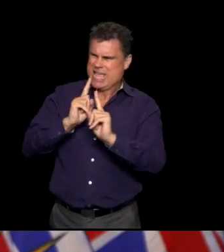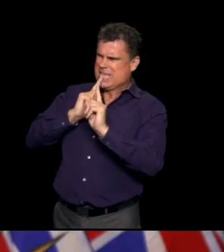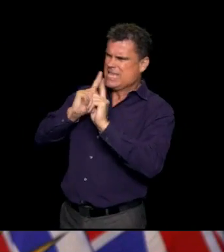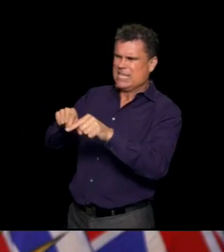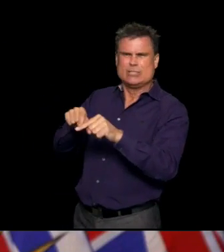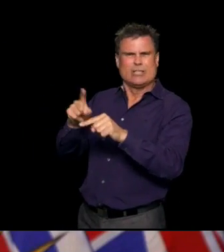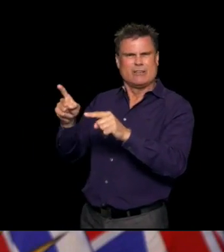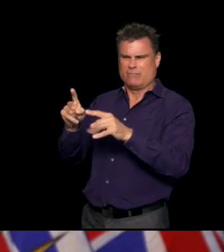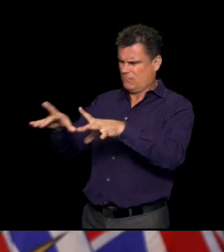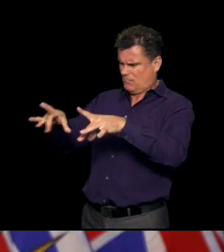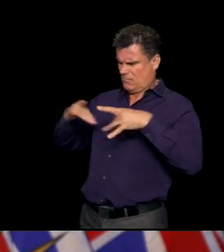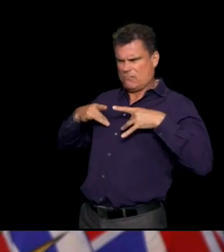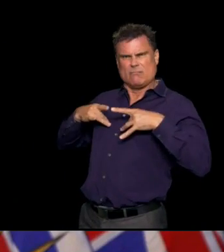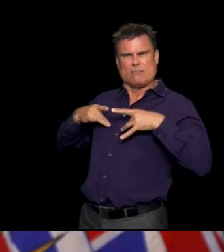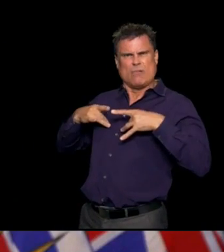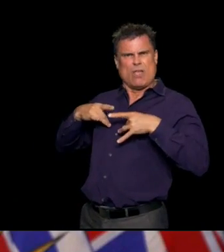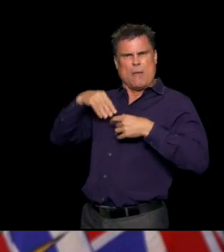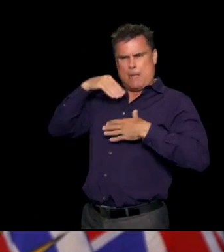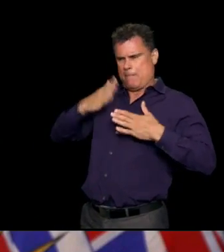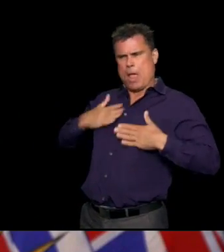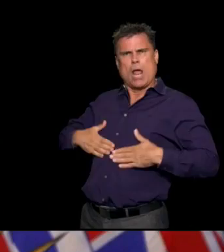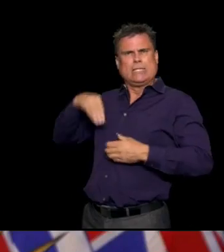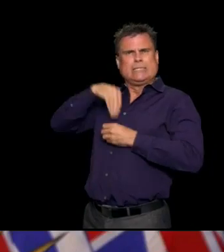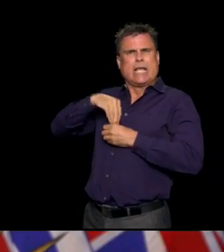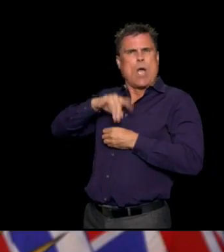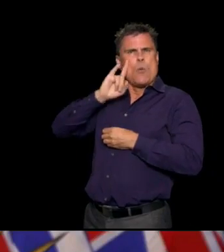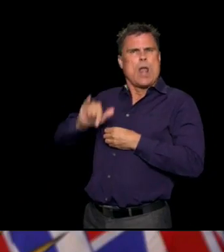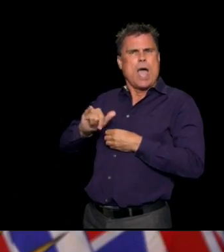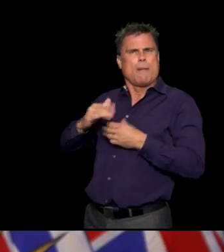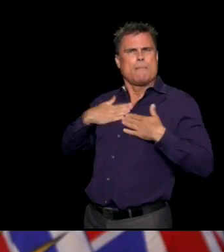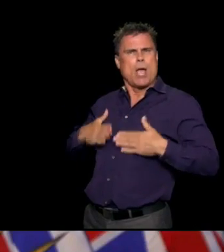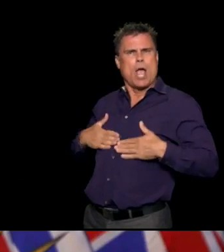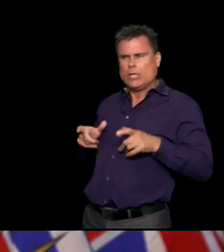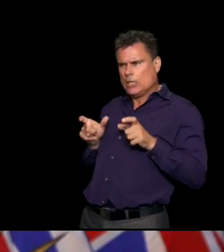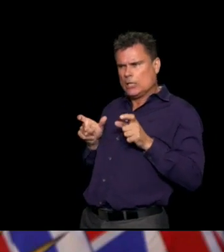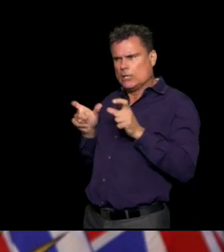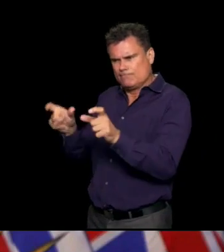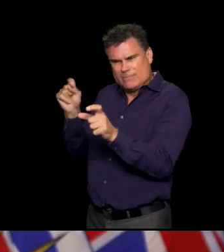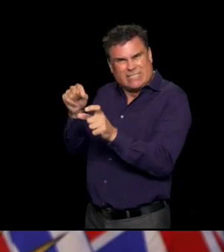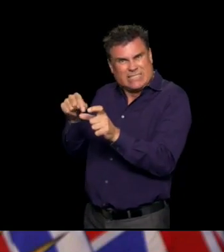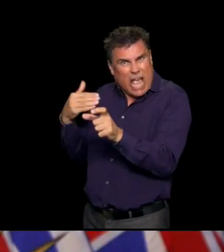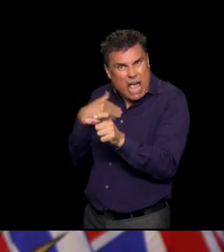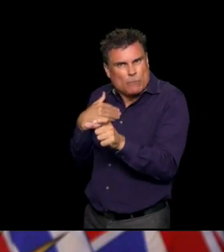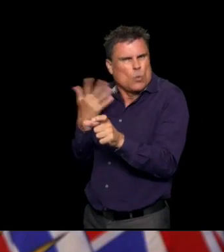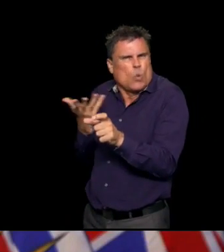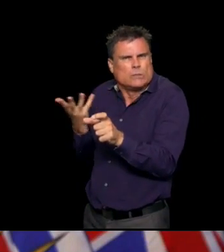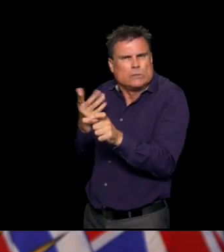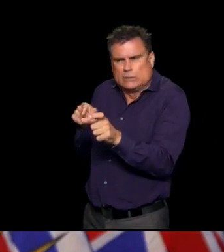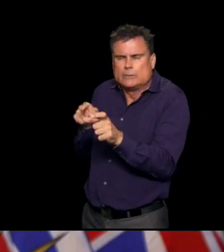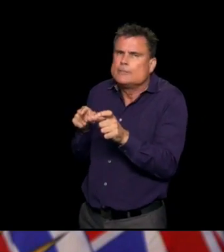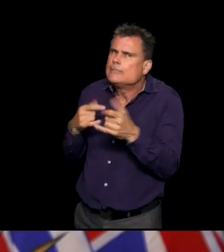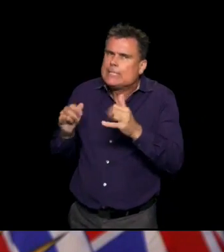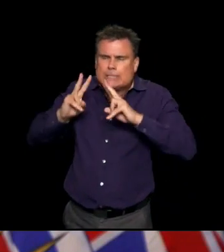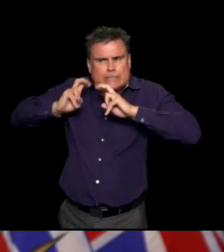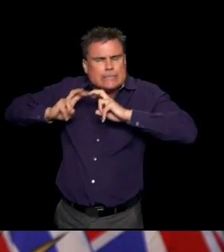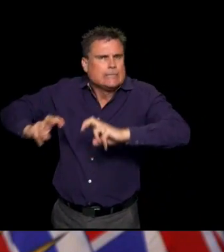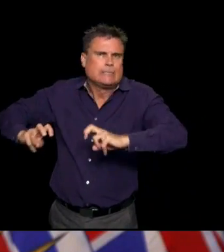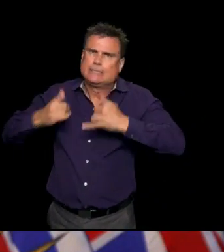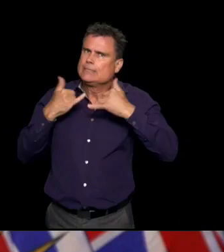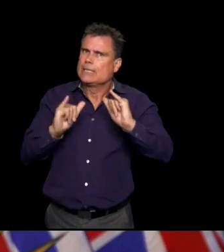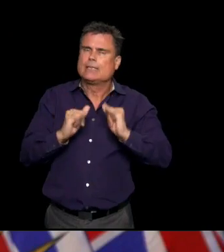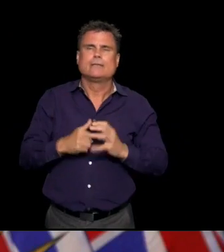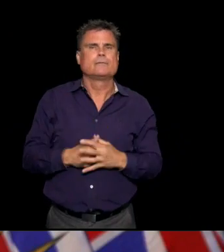But we do know that we probably have some protection for a period of time after we have been infected with COVID-19.